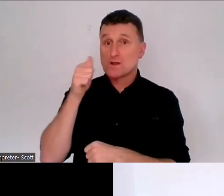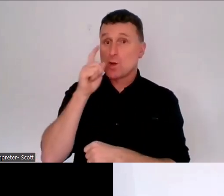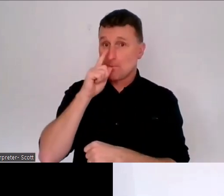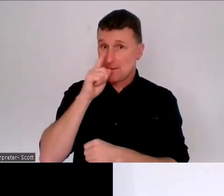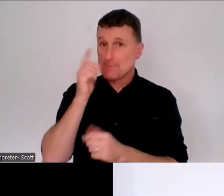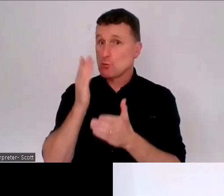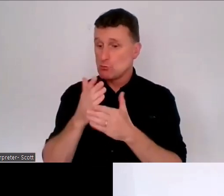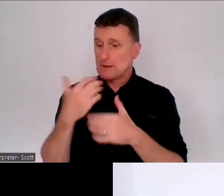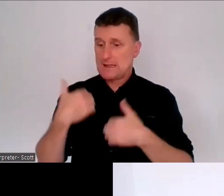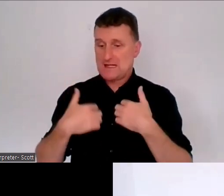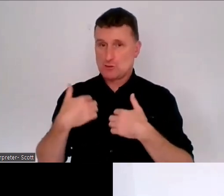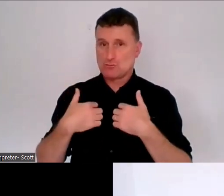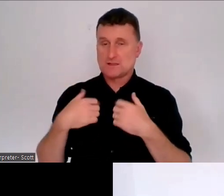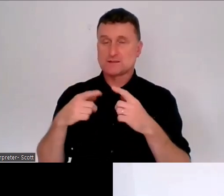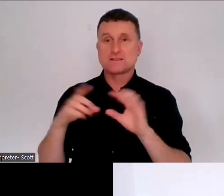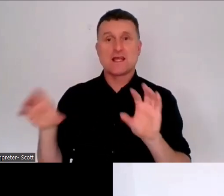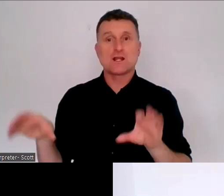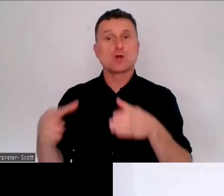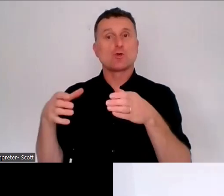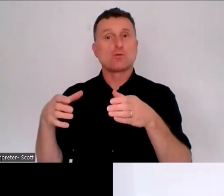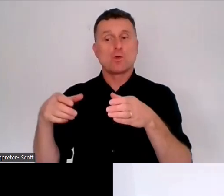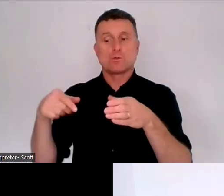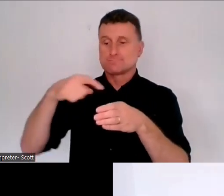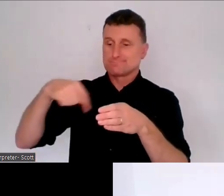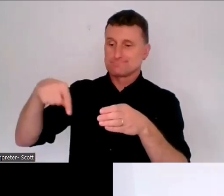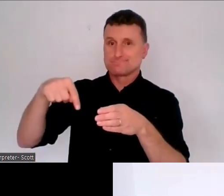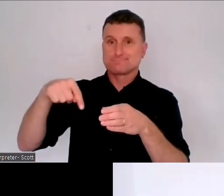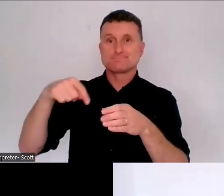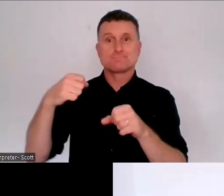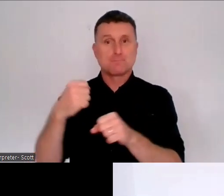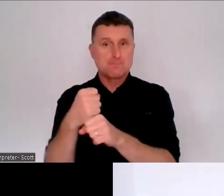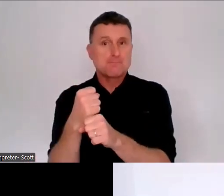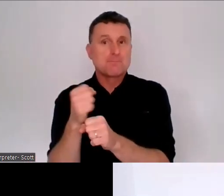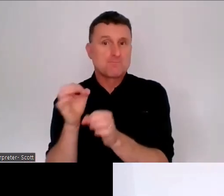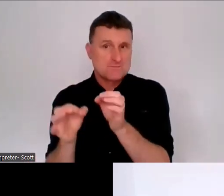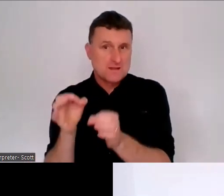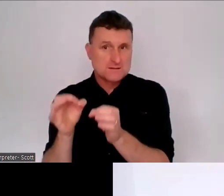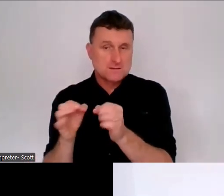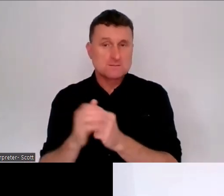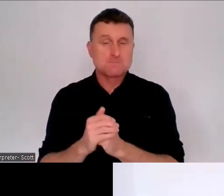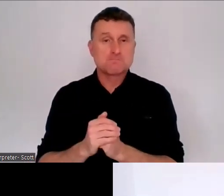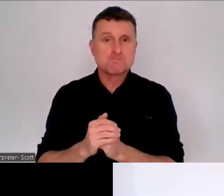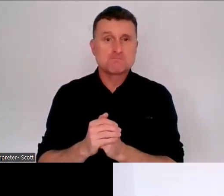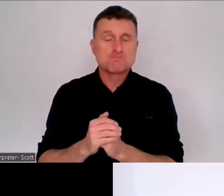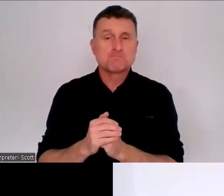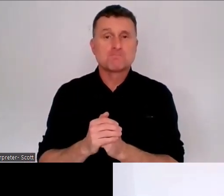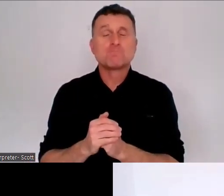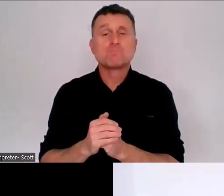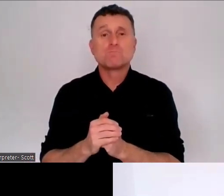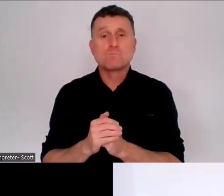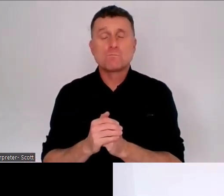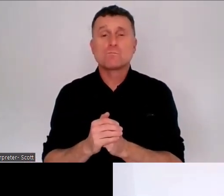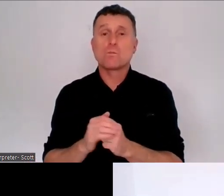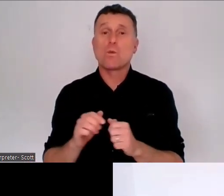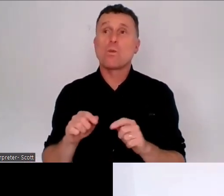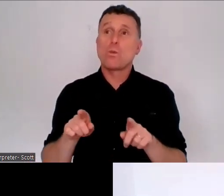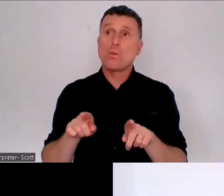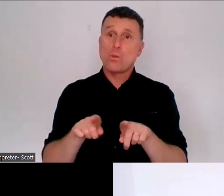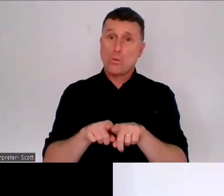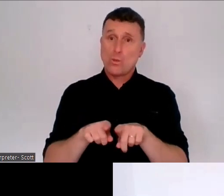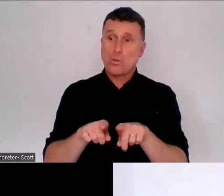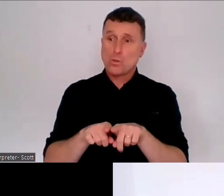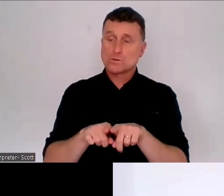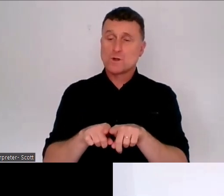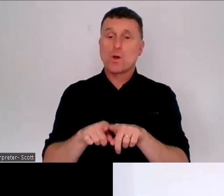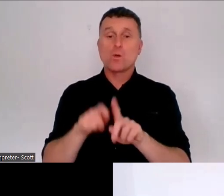in. So we've asked some questions about that. And we also ask about supported decision